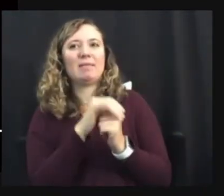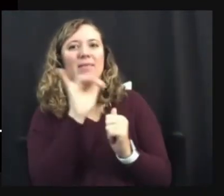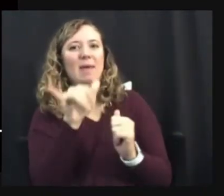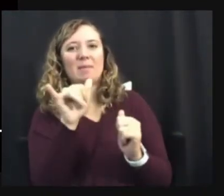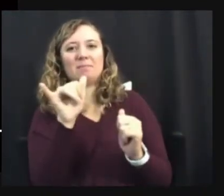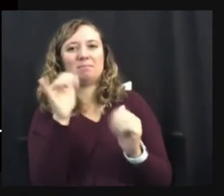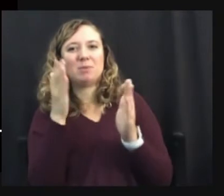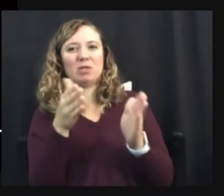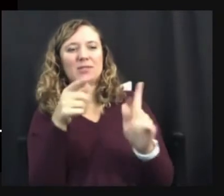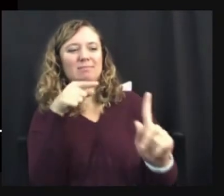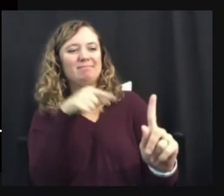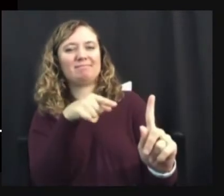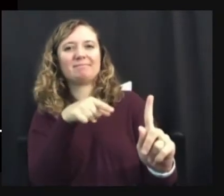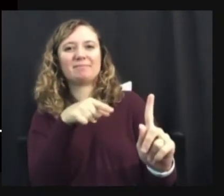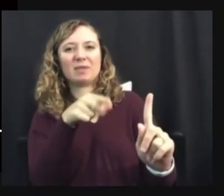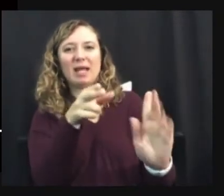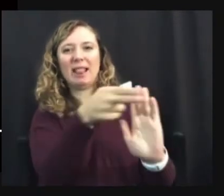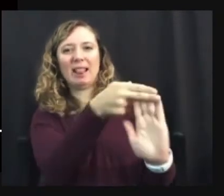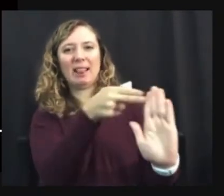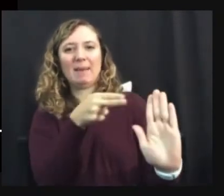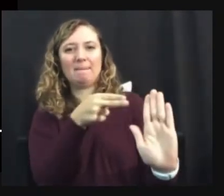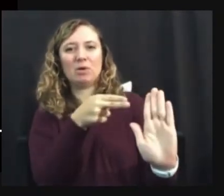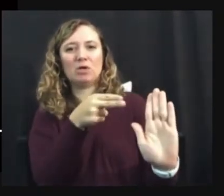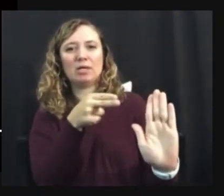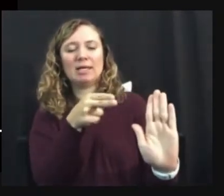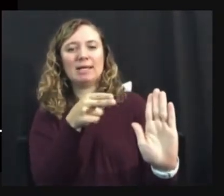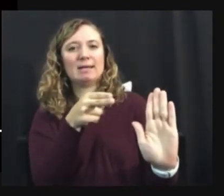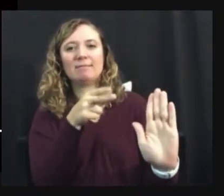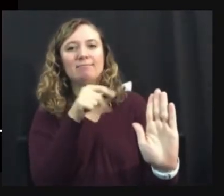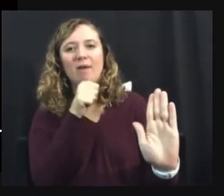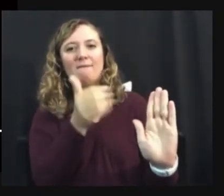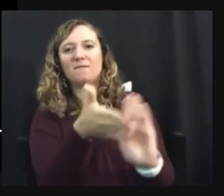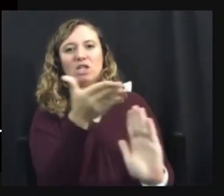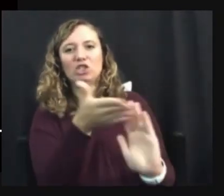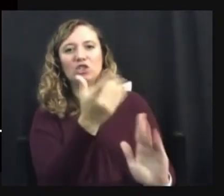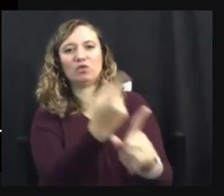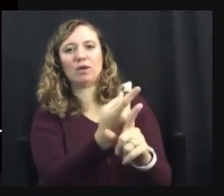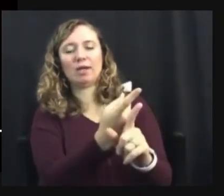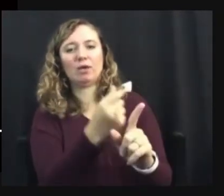lacking in some way. And then in need of repair.